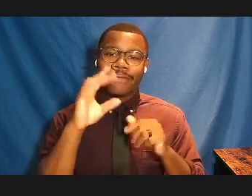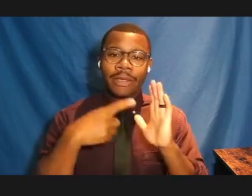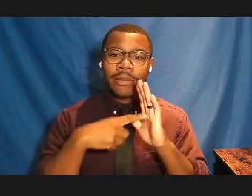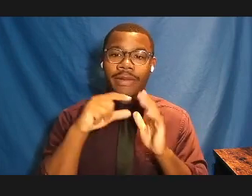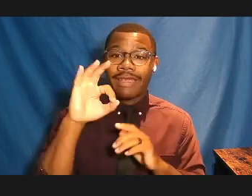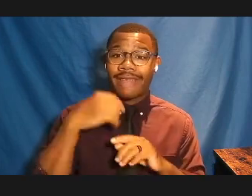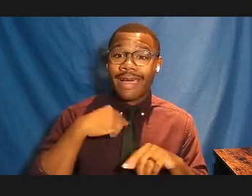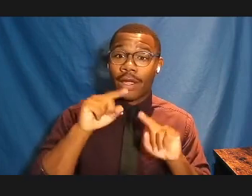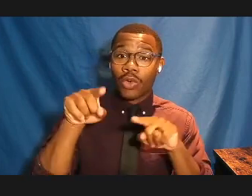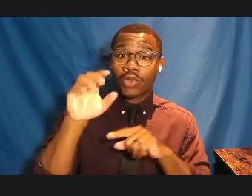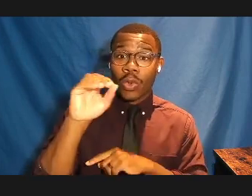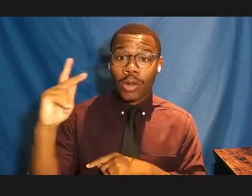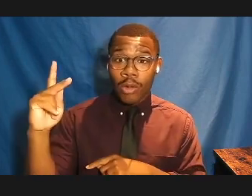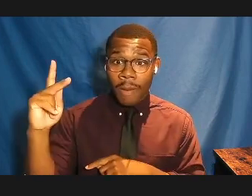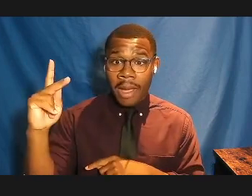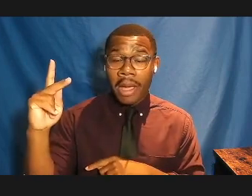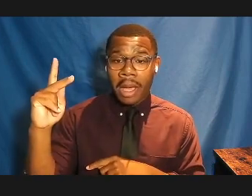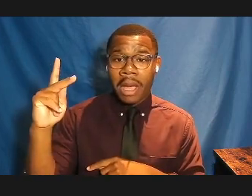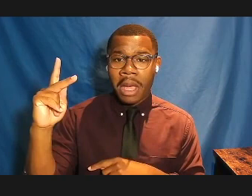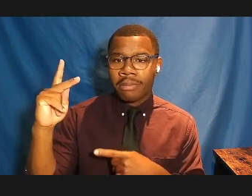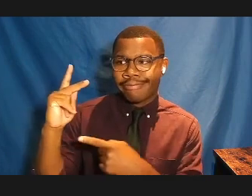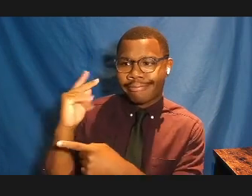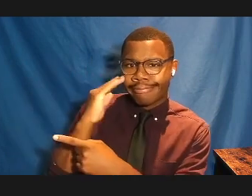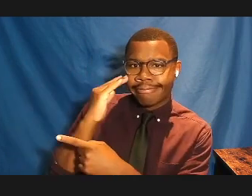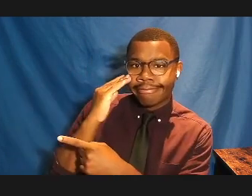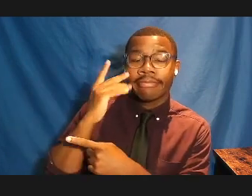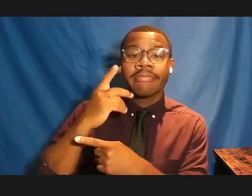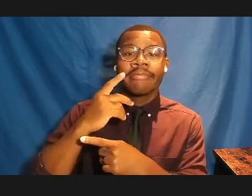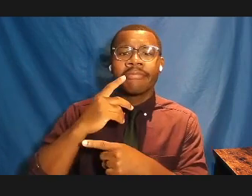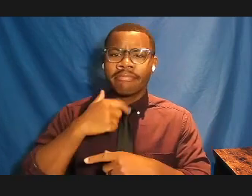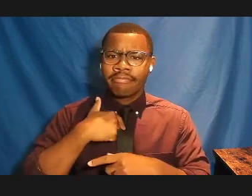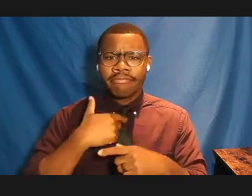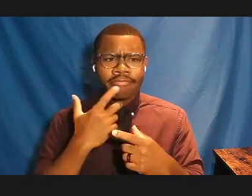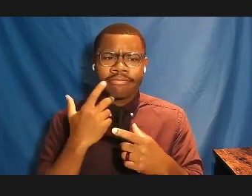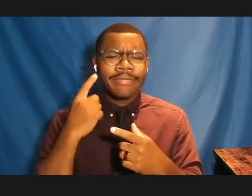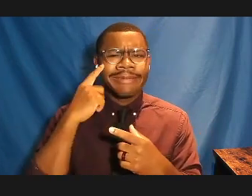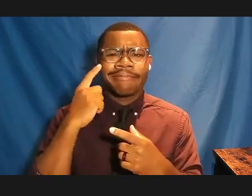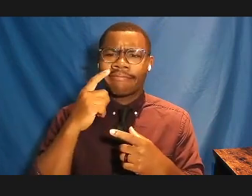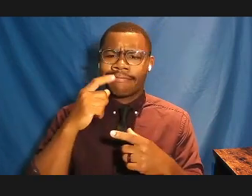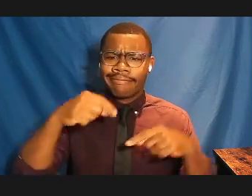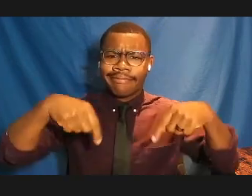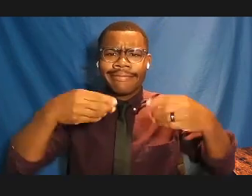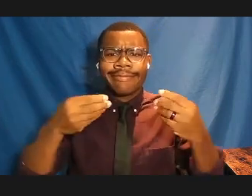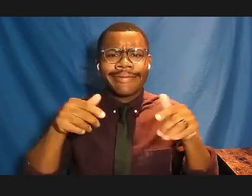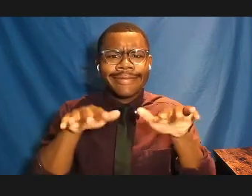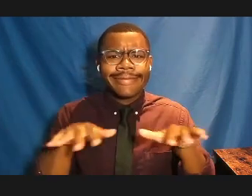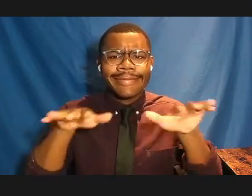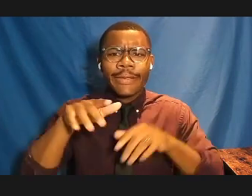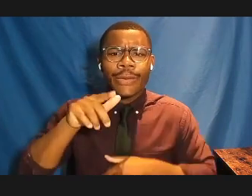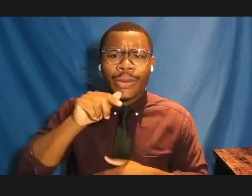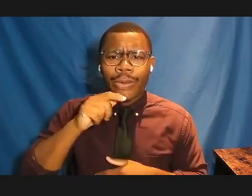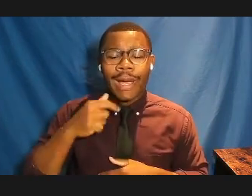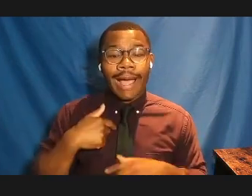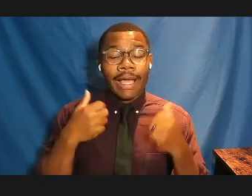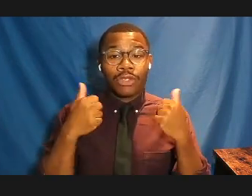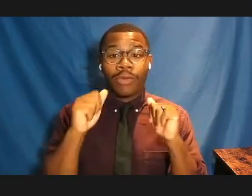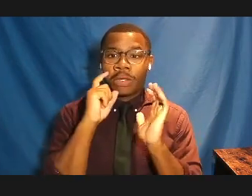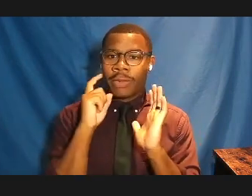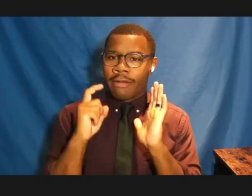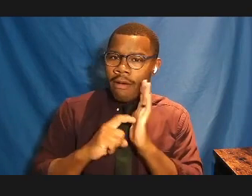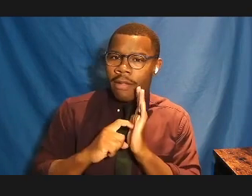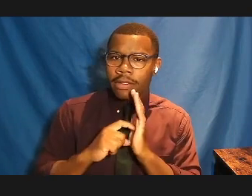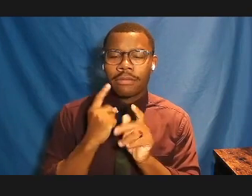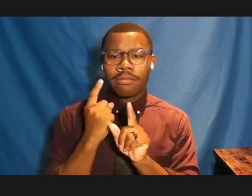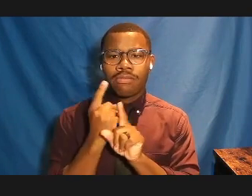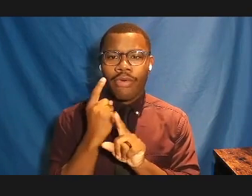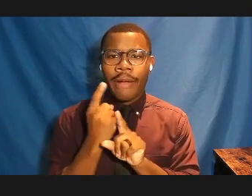example, I'm sure you know Ronnie, I would say, oh, you know, whose land am I on? They'd like to acknowledge properly, you know, while I'm here. You know, just